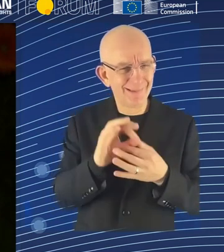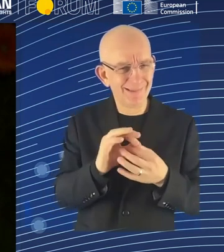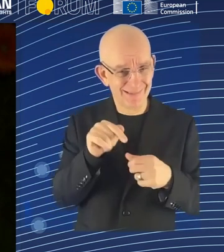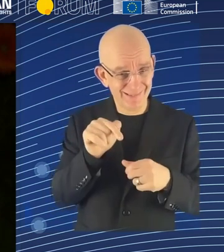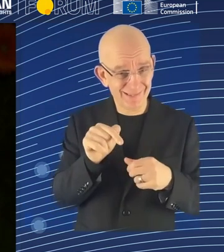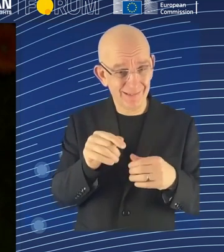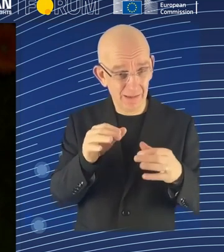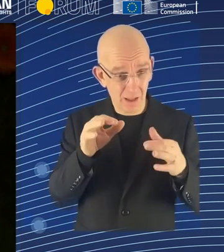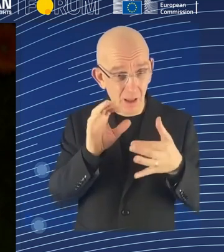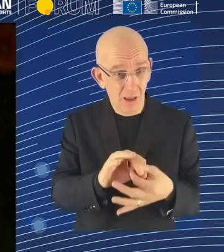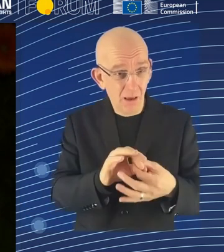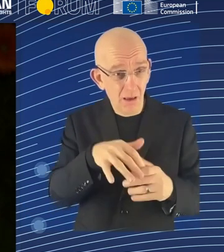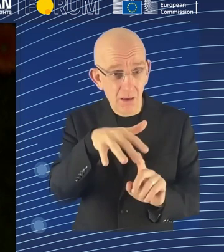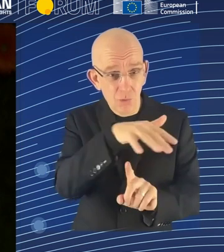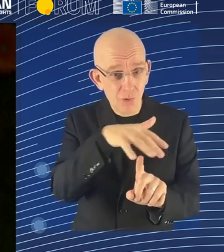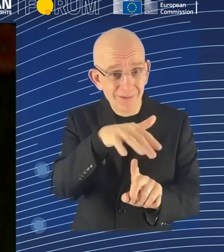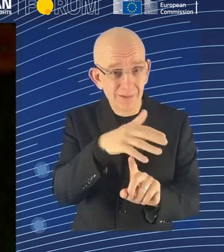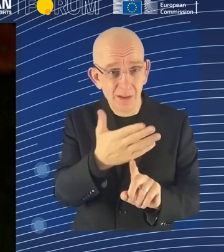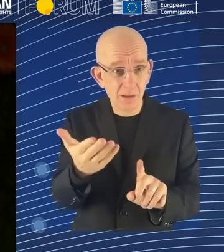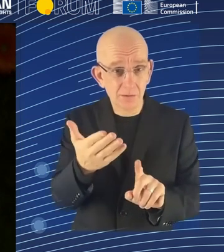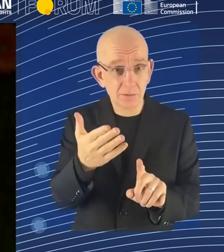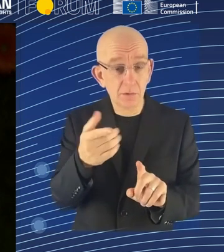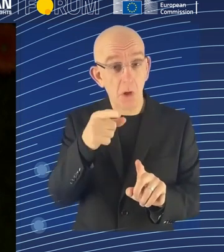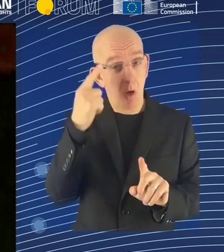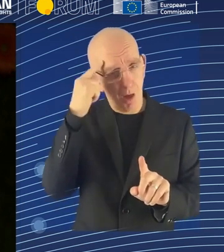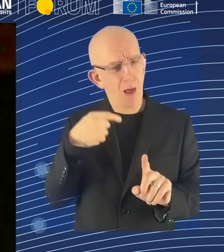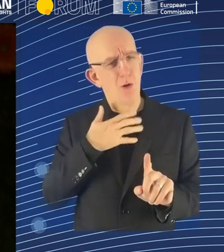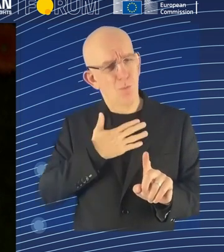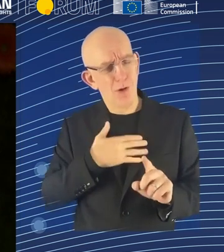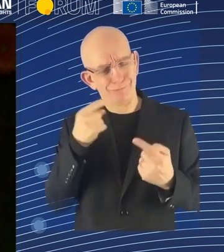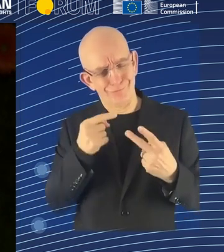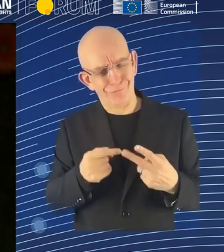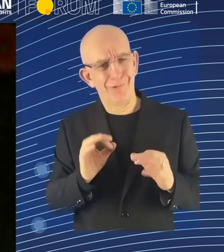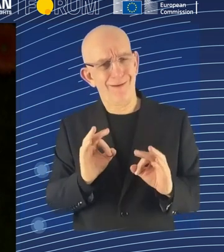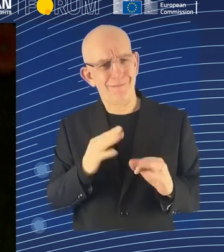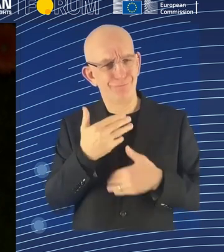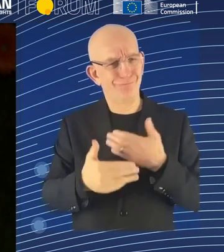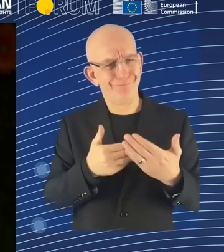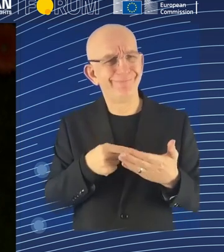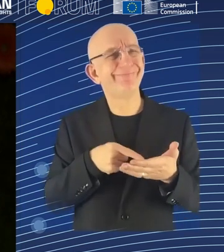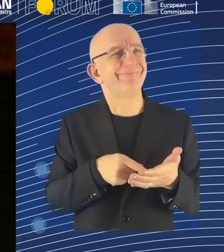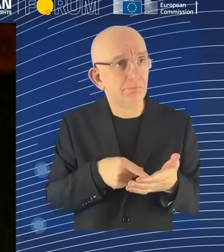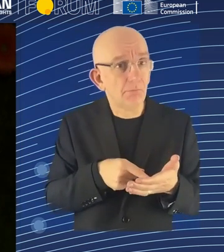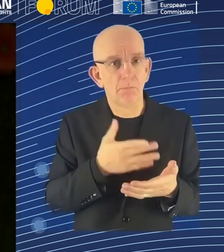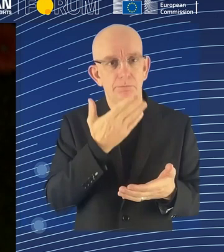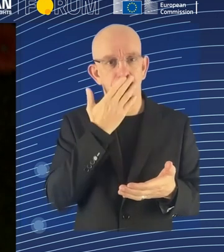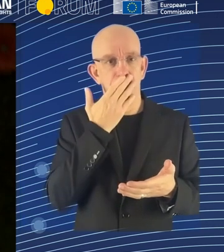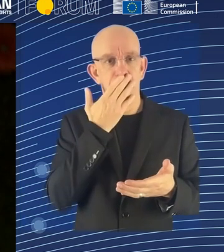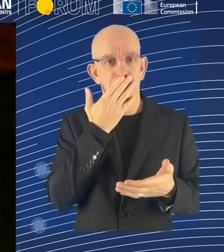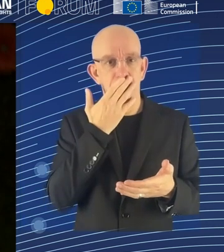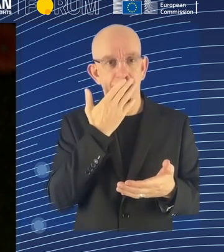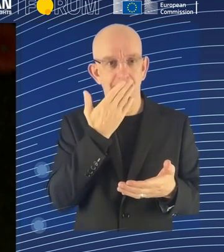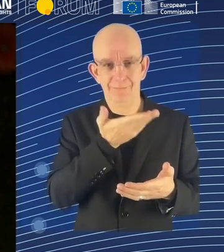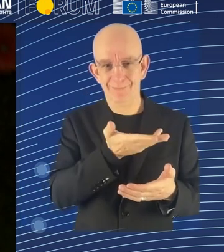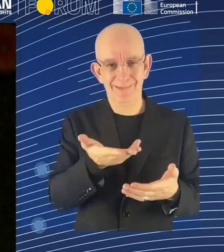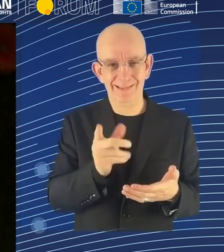so, like, I think that when we,